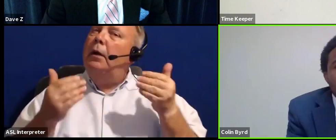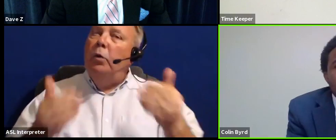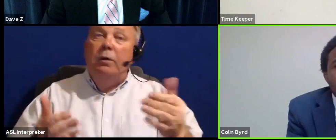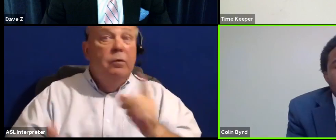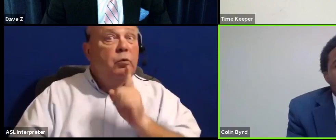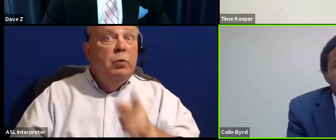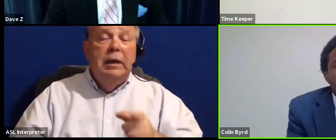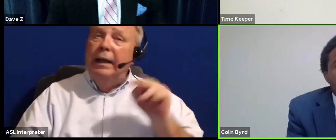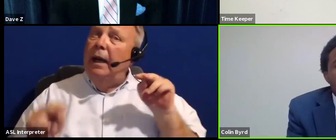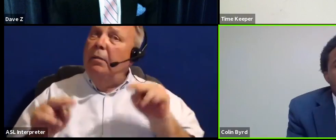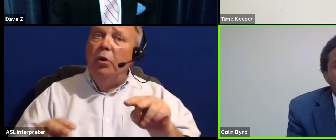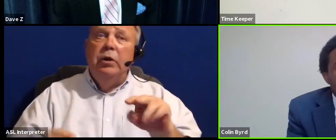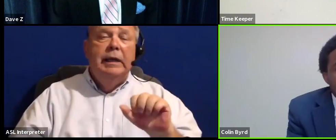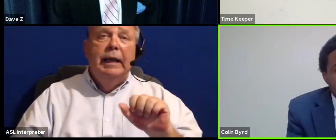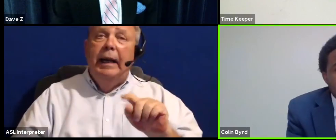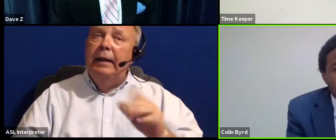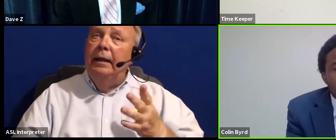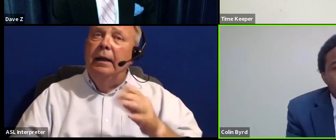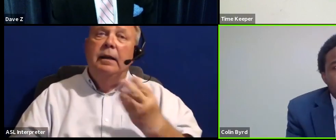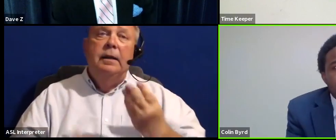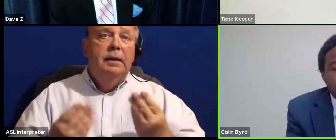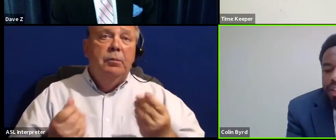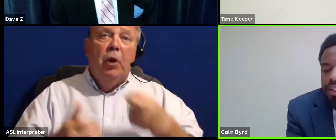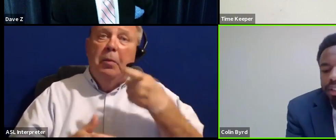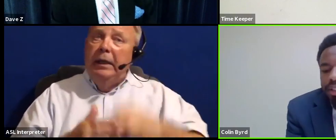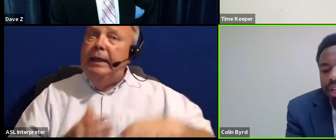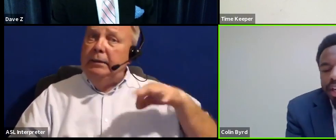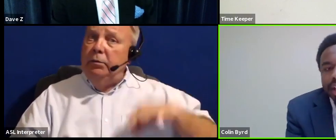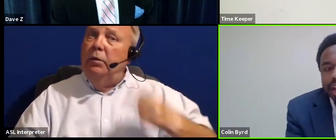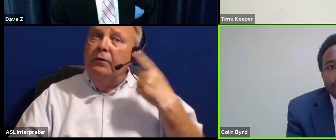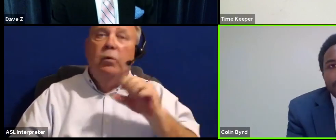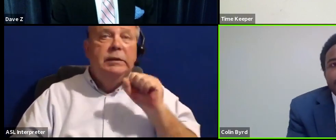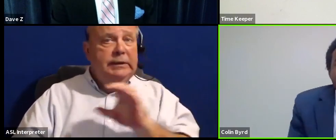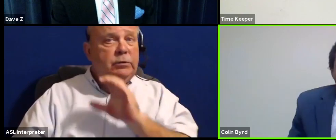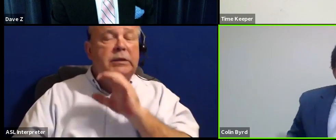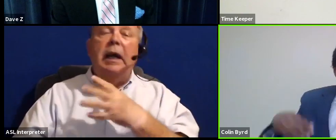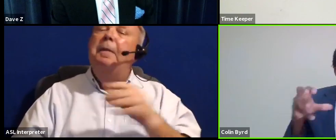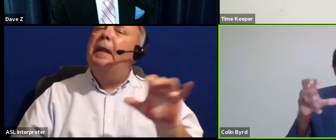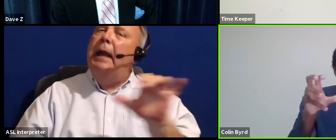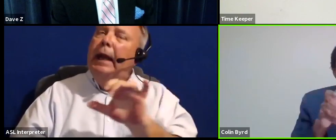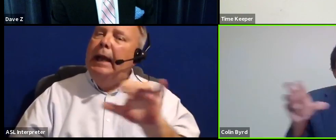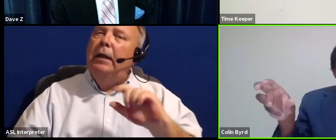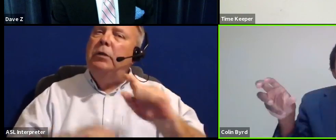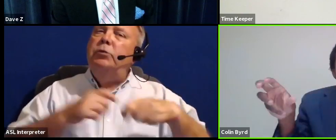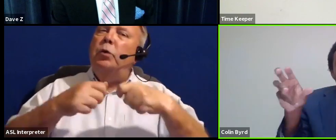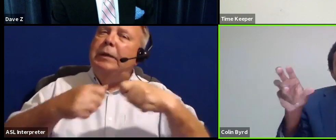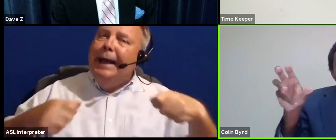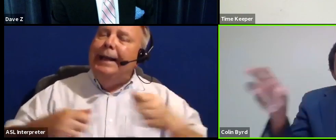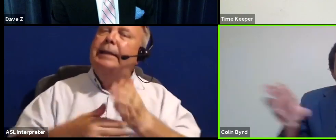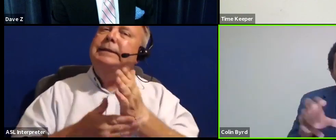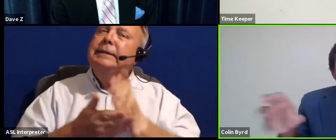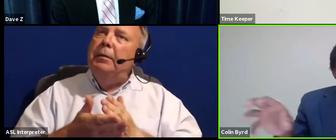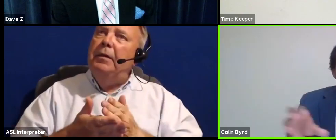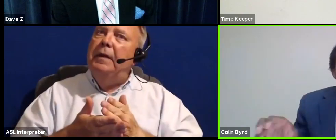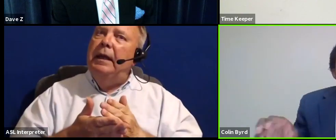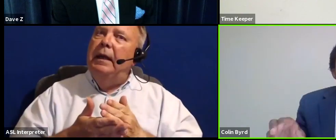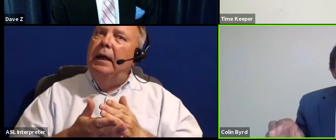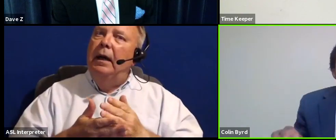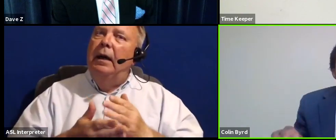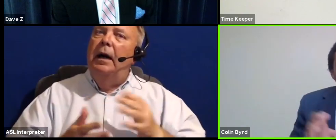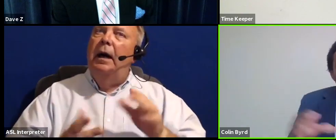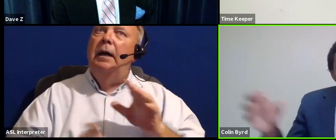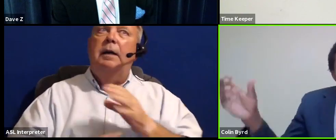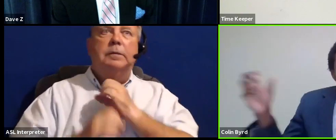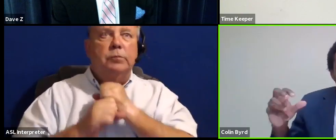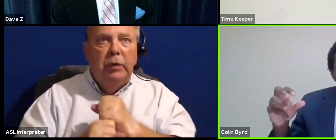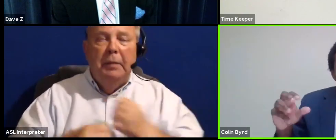really, I'm looking at senior property tax credits for senior citizens, and also tying some of the attracting young homeowners